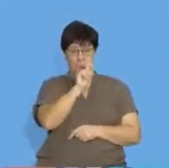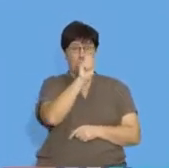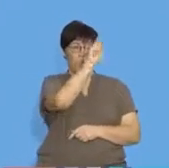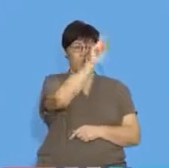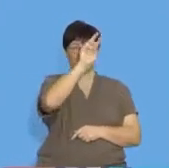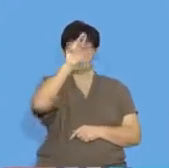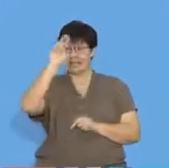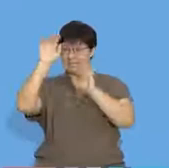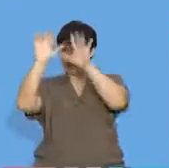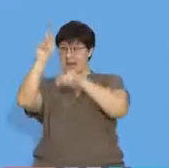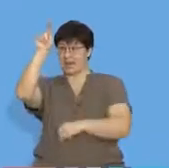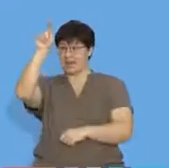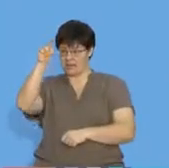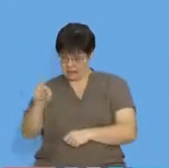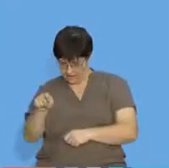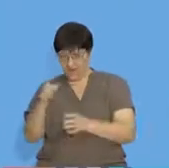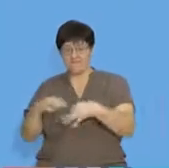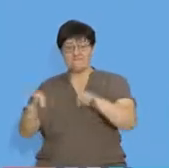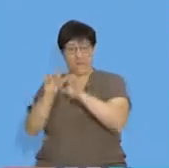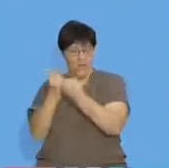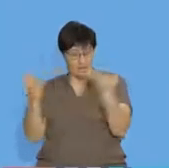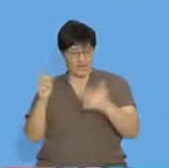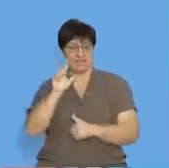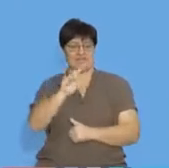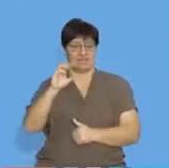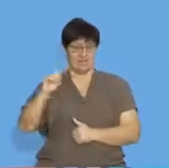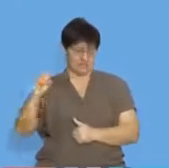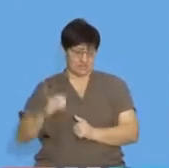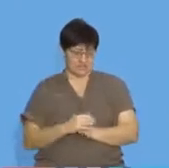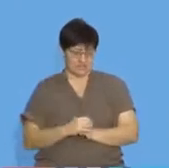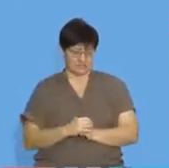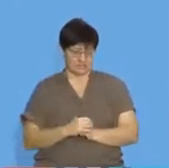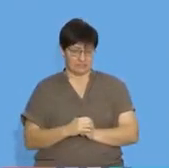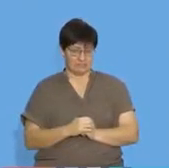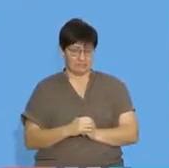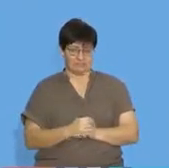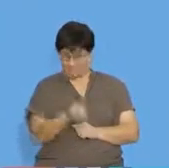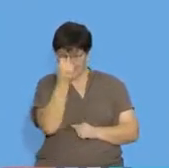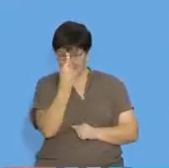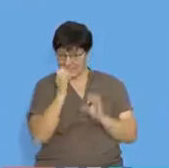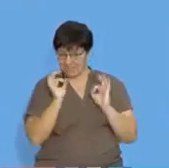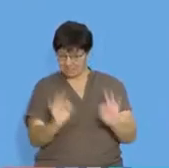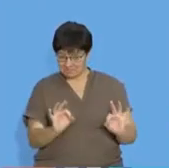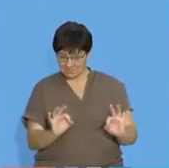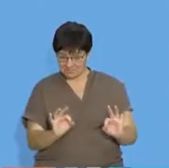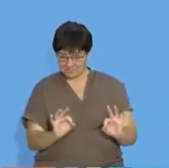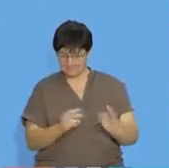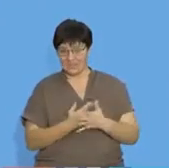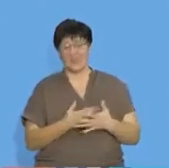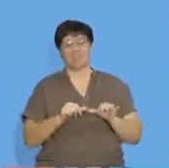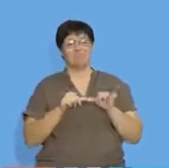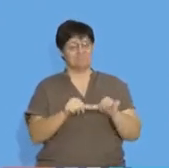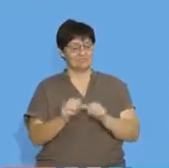has a value of 700. Great. Hopefully, everybody's with me so far.